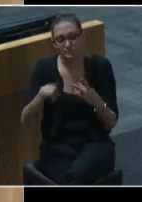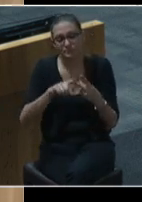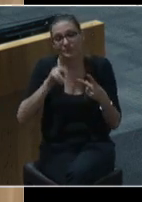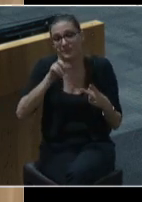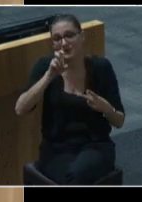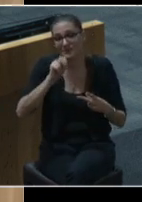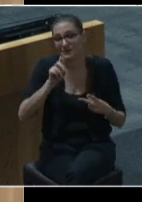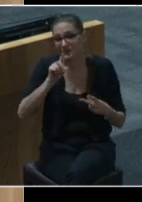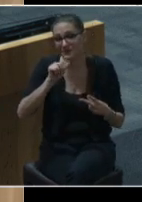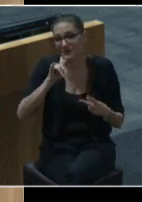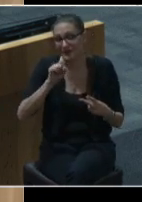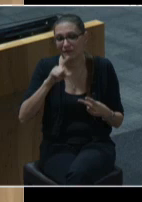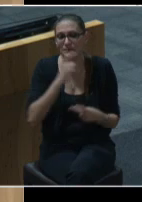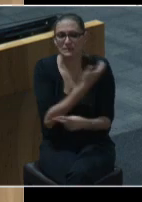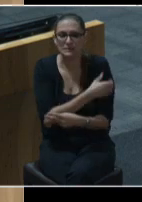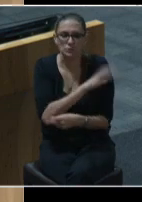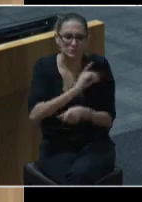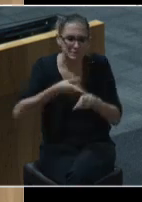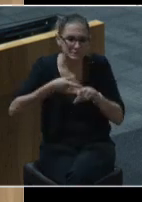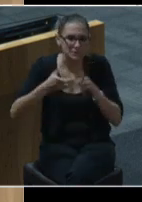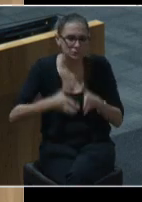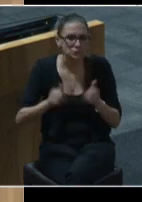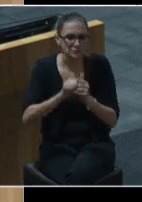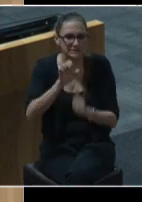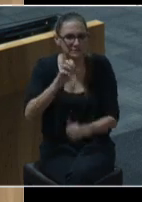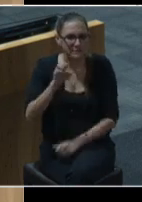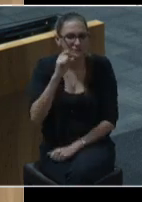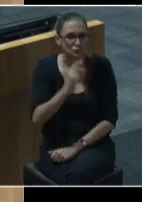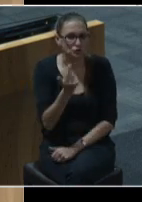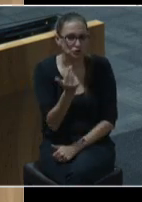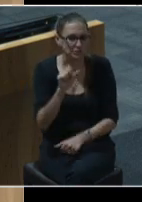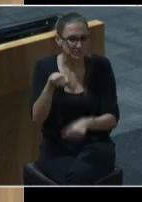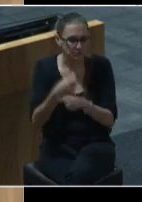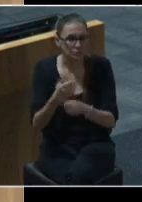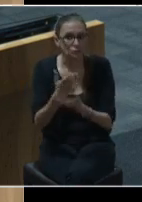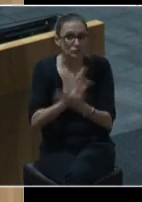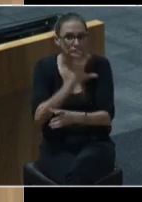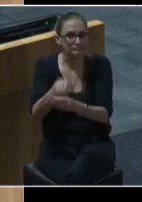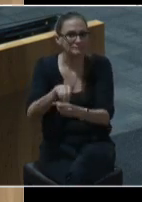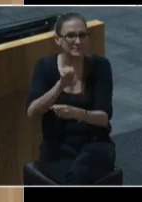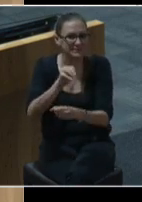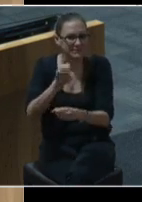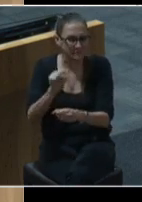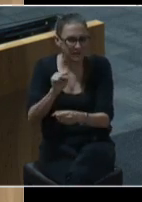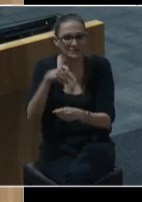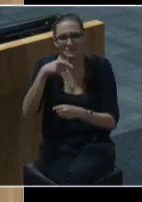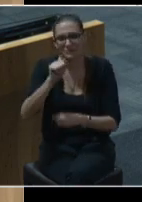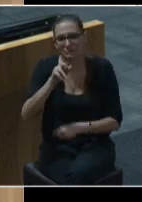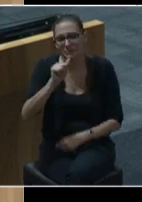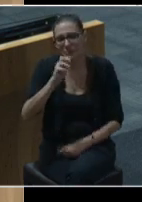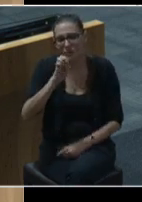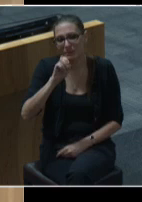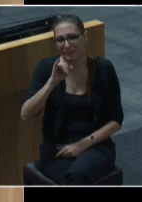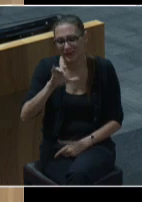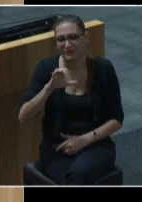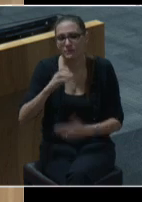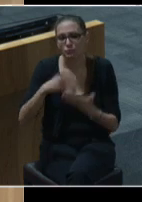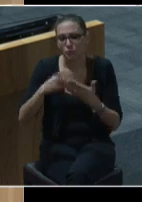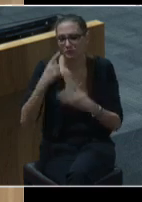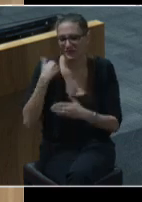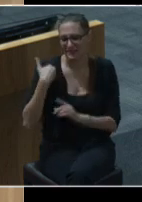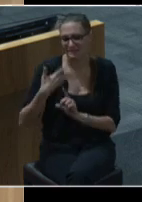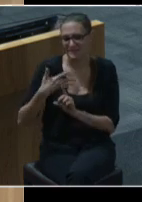specialist with ems for 13 years and has been part of the ems community health paramedic program for the last five months